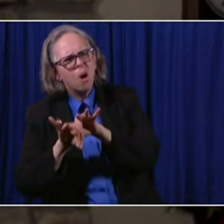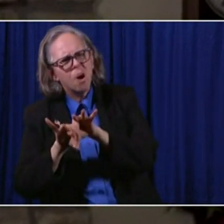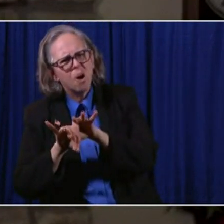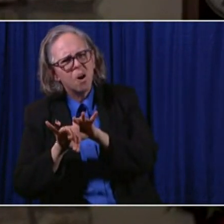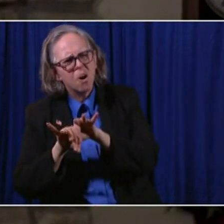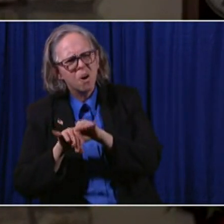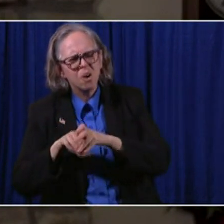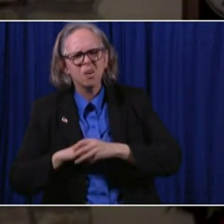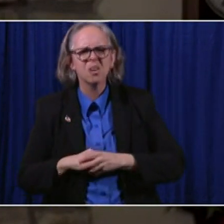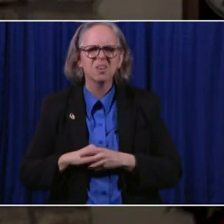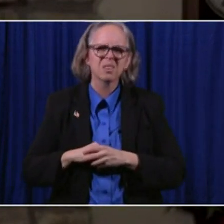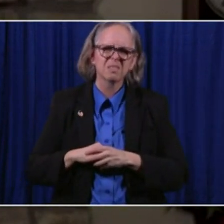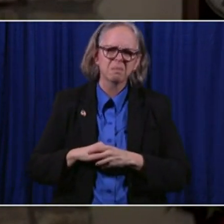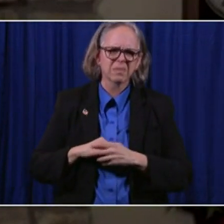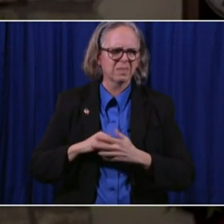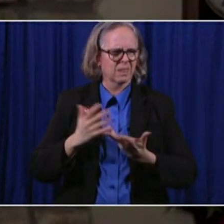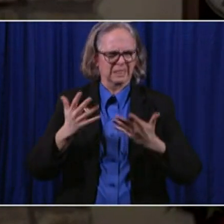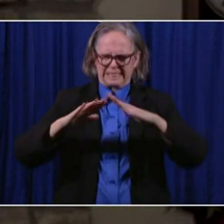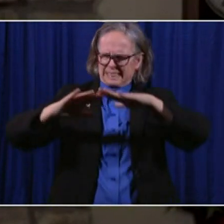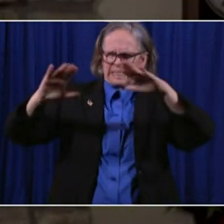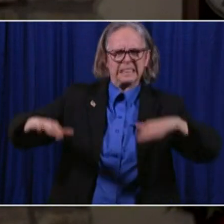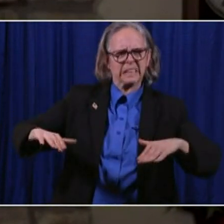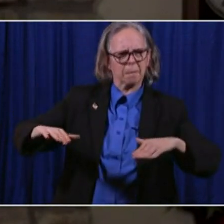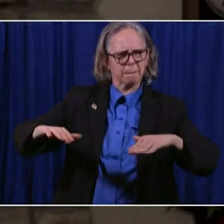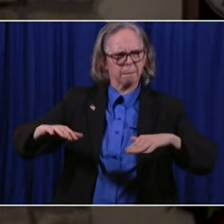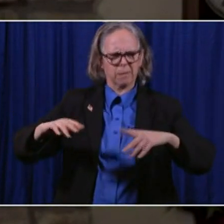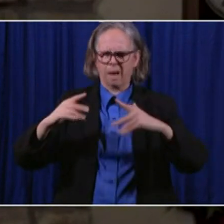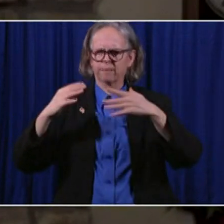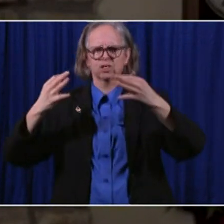a faith in our system of justice.